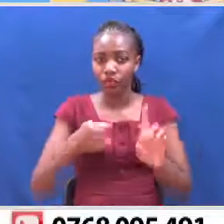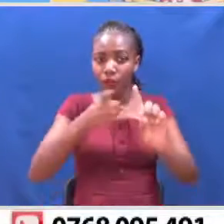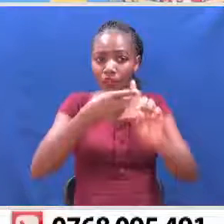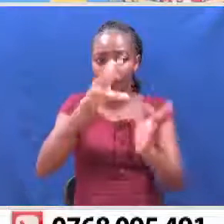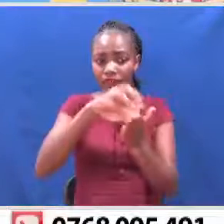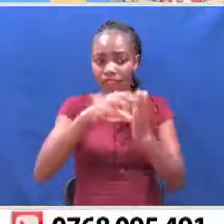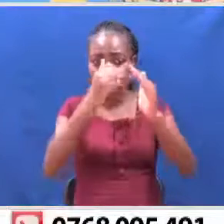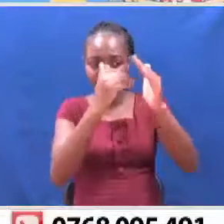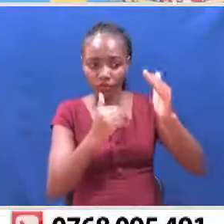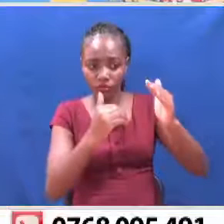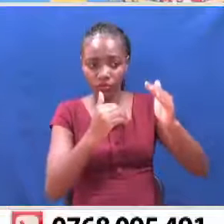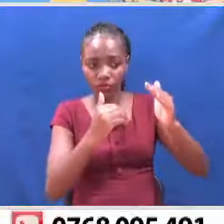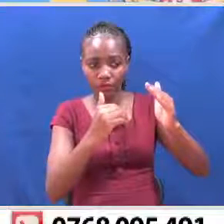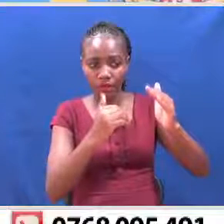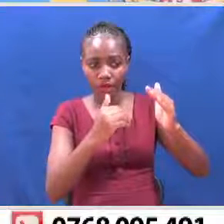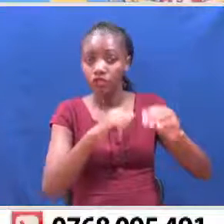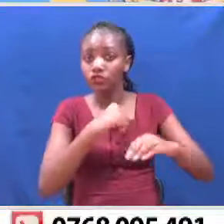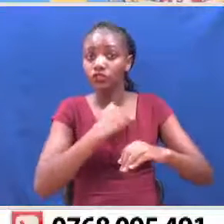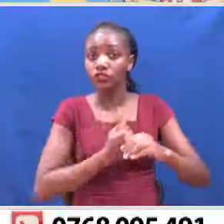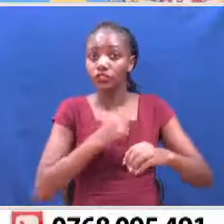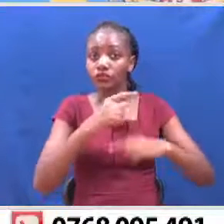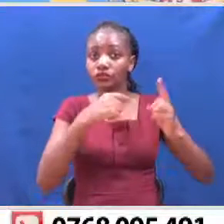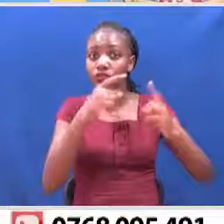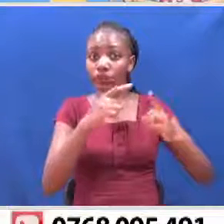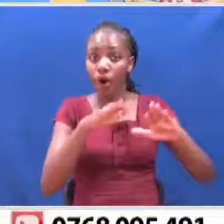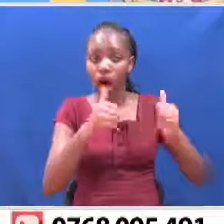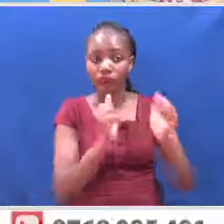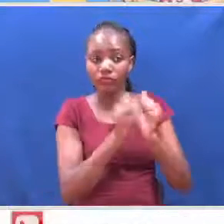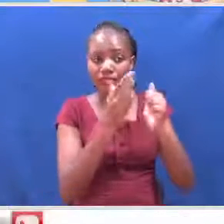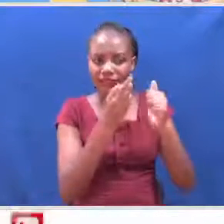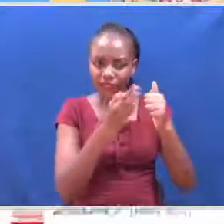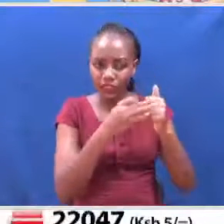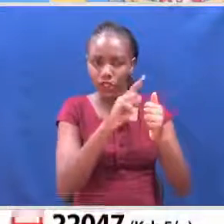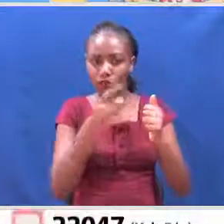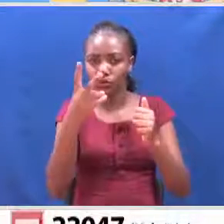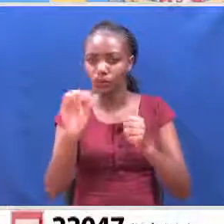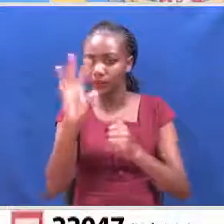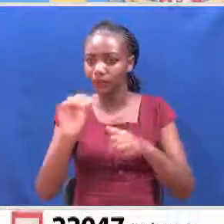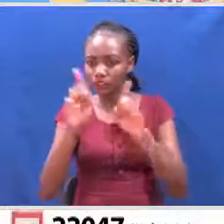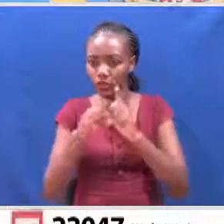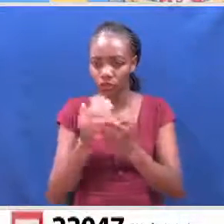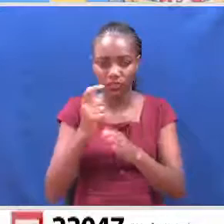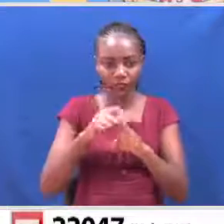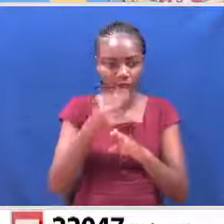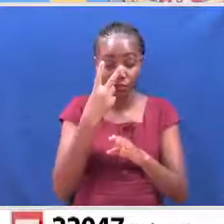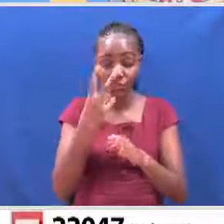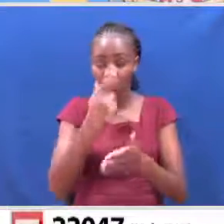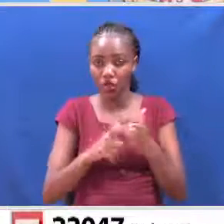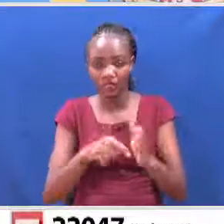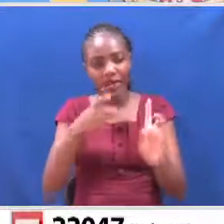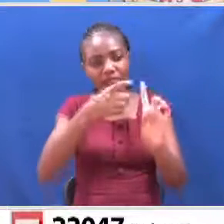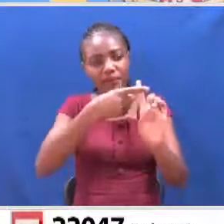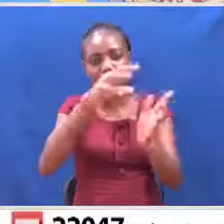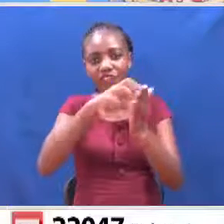shot up to very high numbers of 18 to 20 percent at some point, we have been seeing that positivity